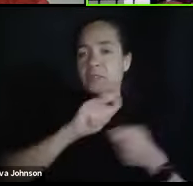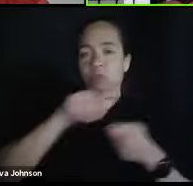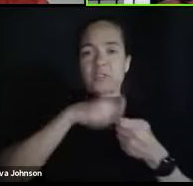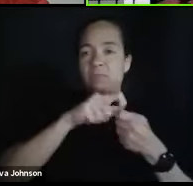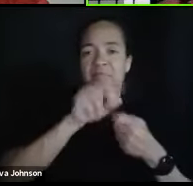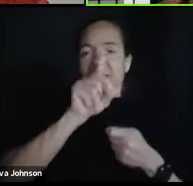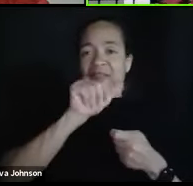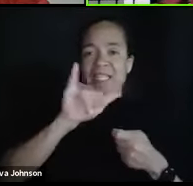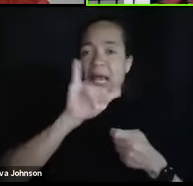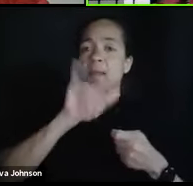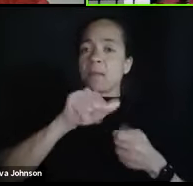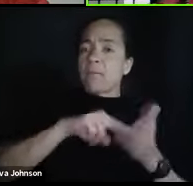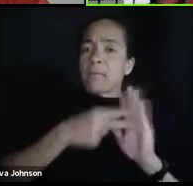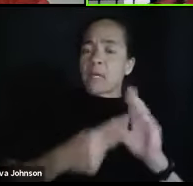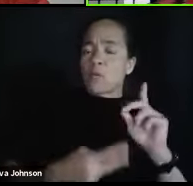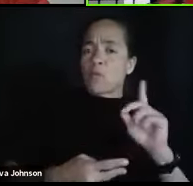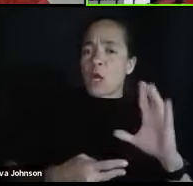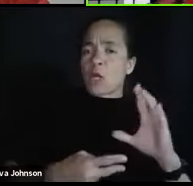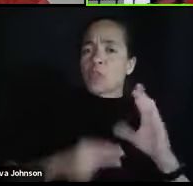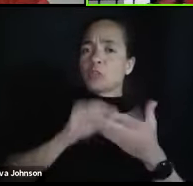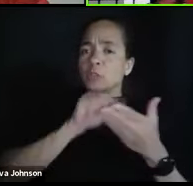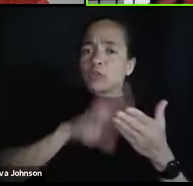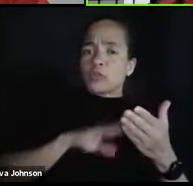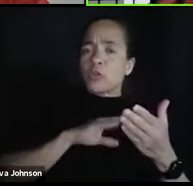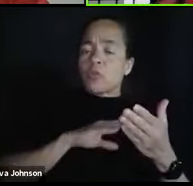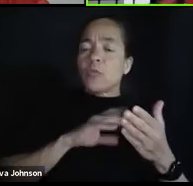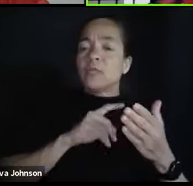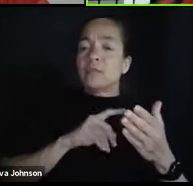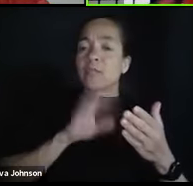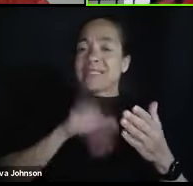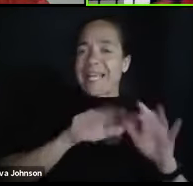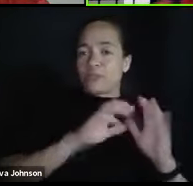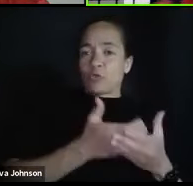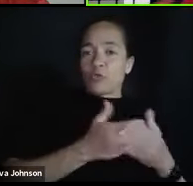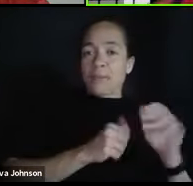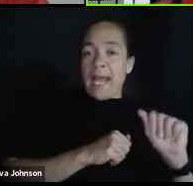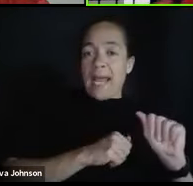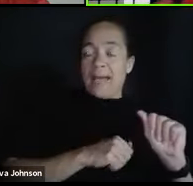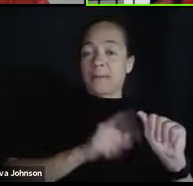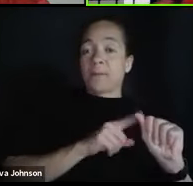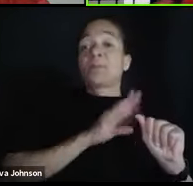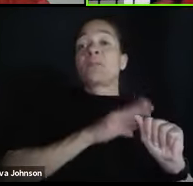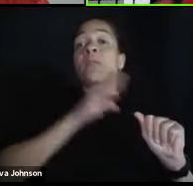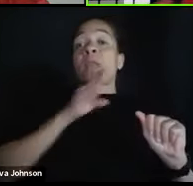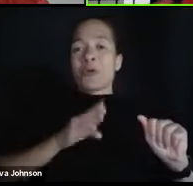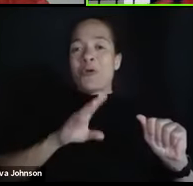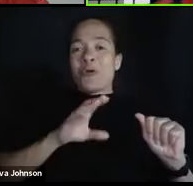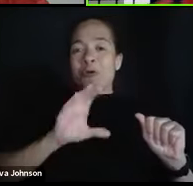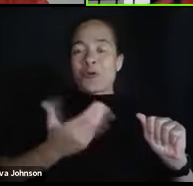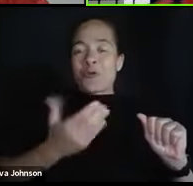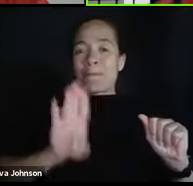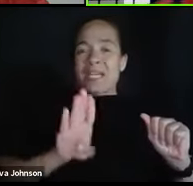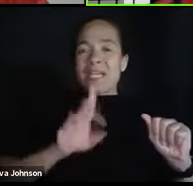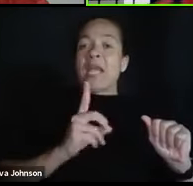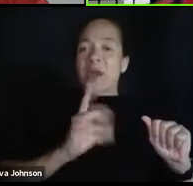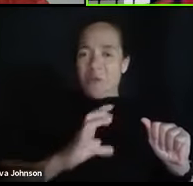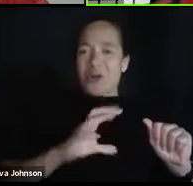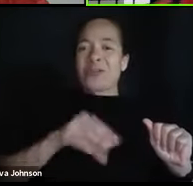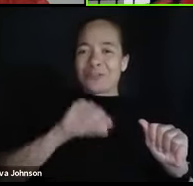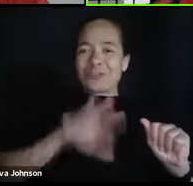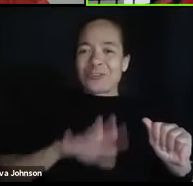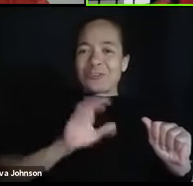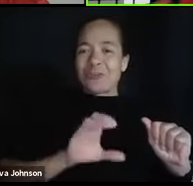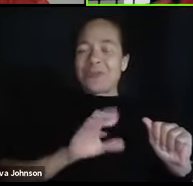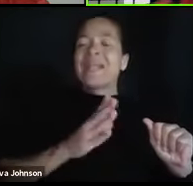students, right? And so, that's group A. Group B is another 100 students. Group